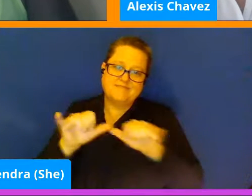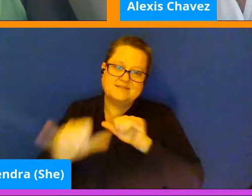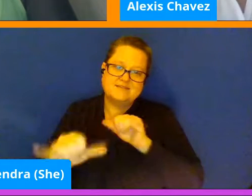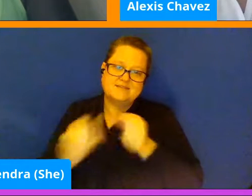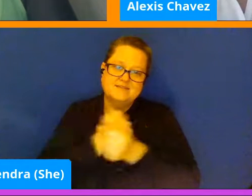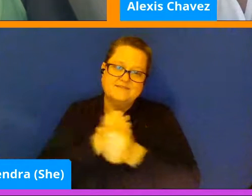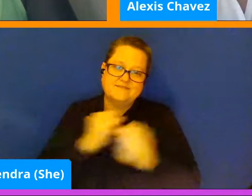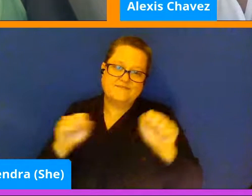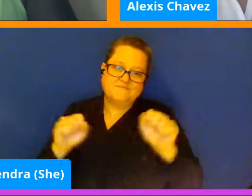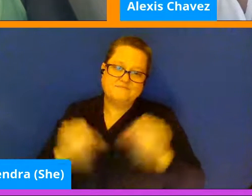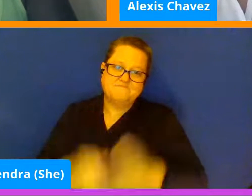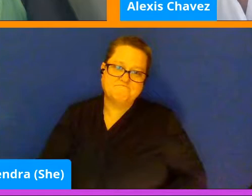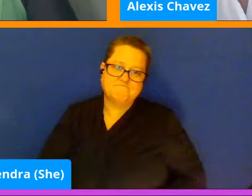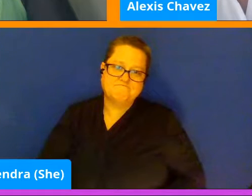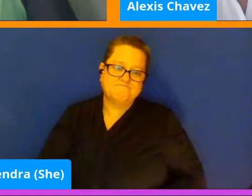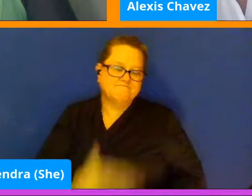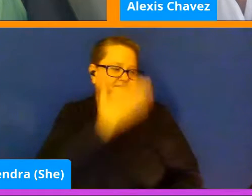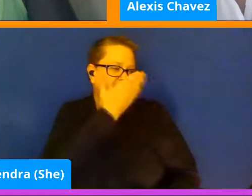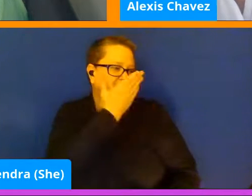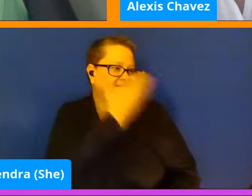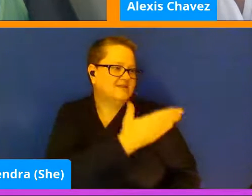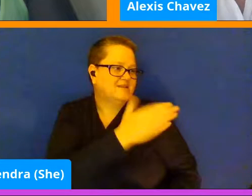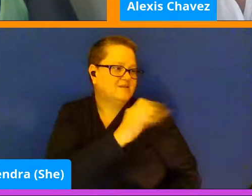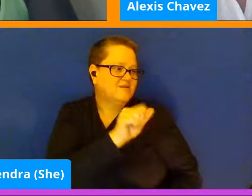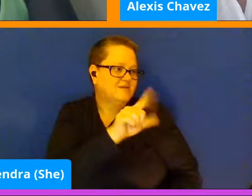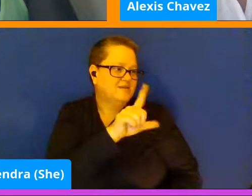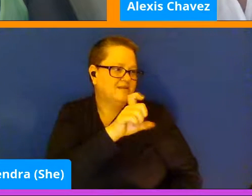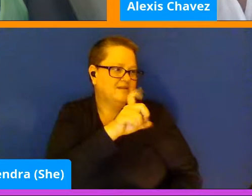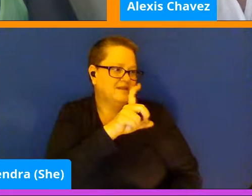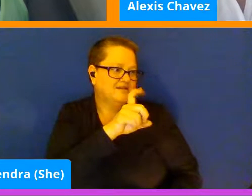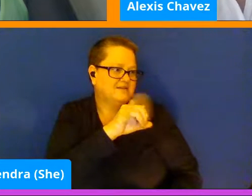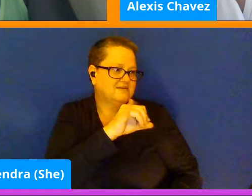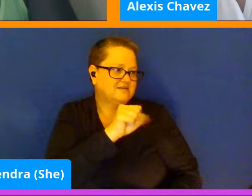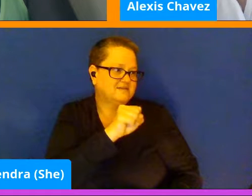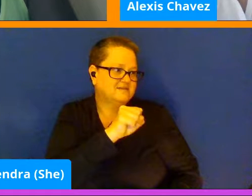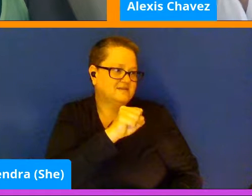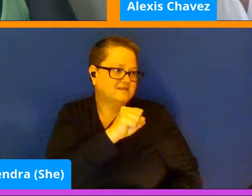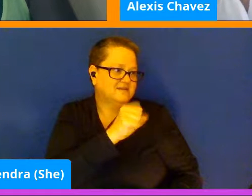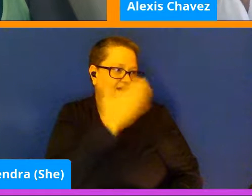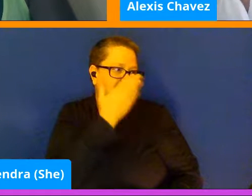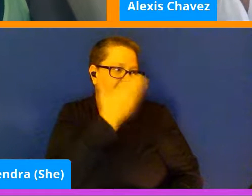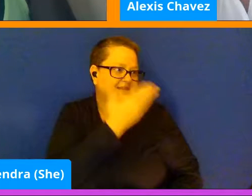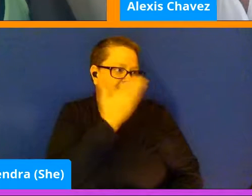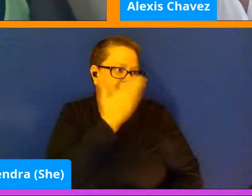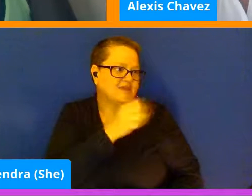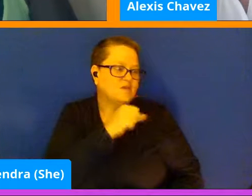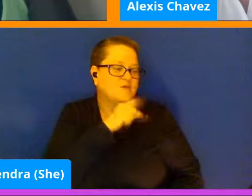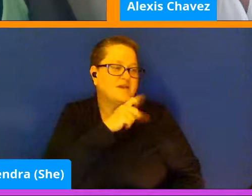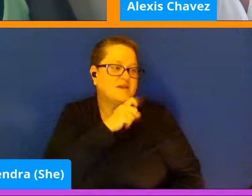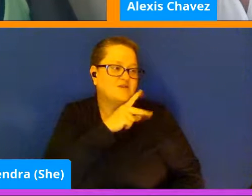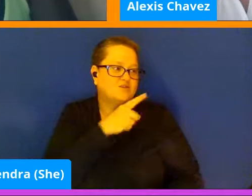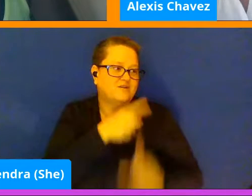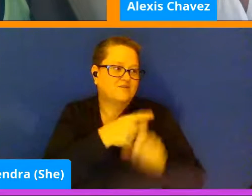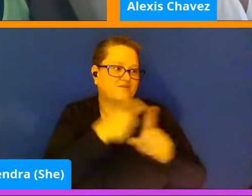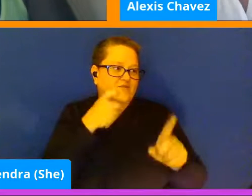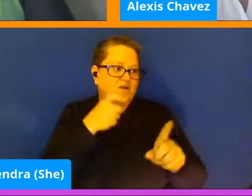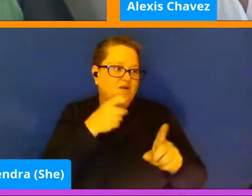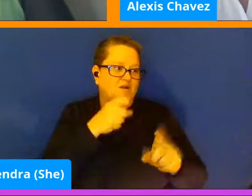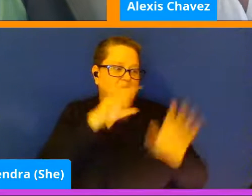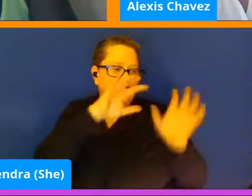Thank you, Alexis. Um, and thank you again, Kendra from Rainfrog